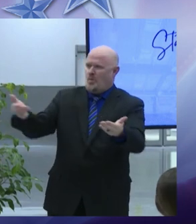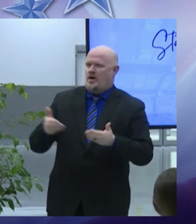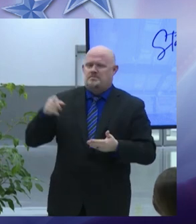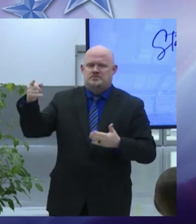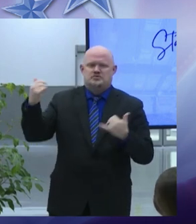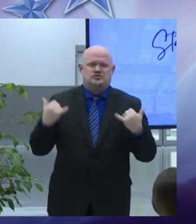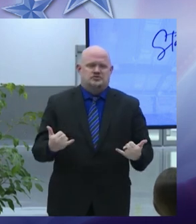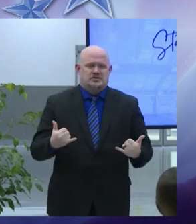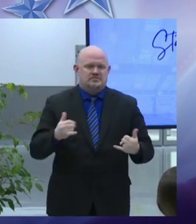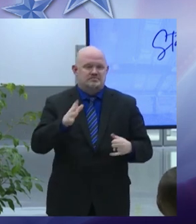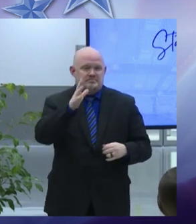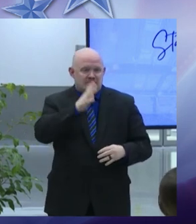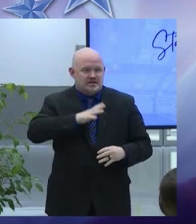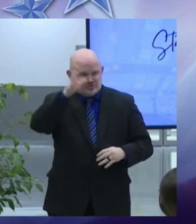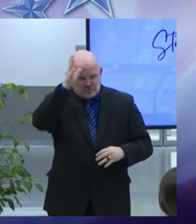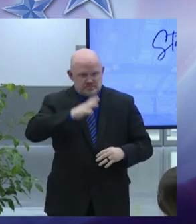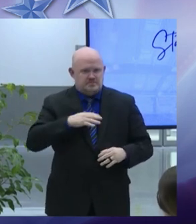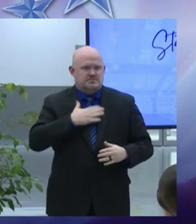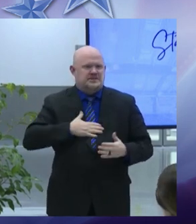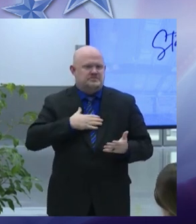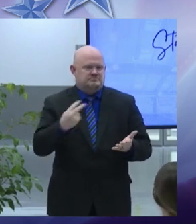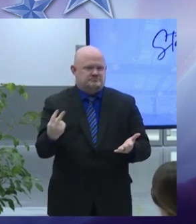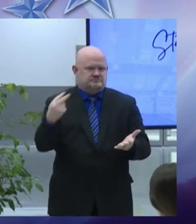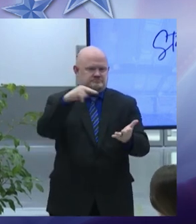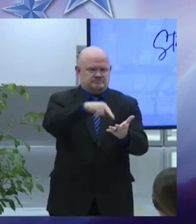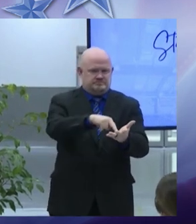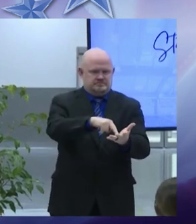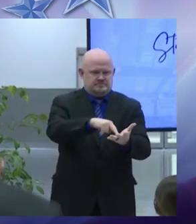rise for the presentation of the colors.